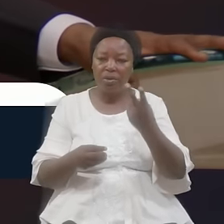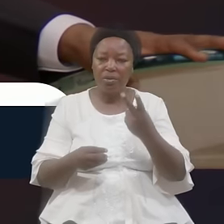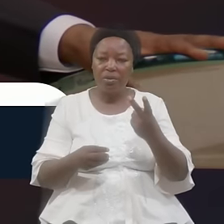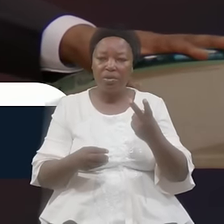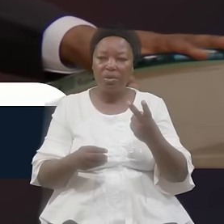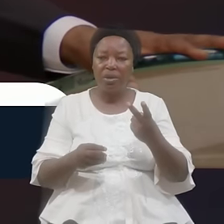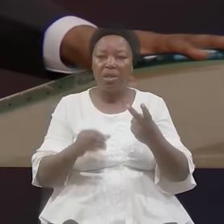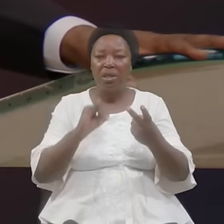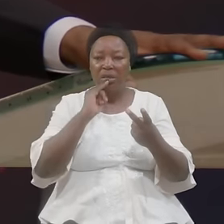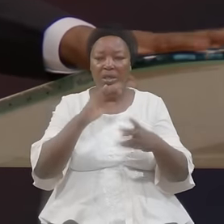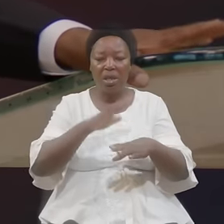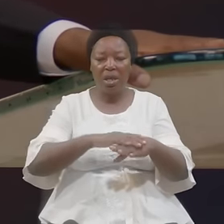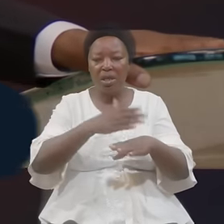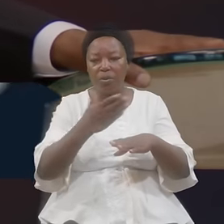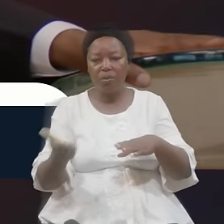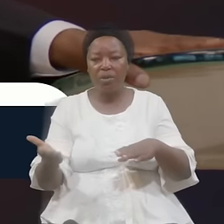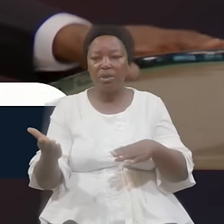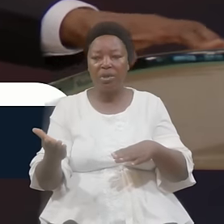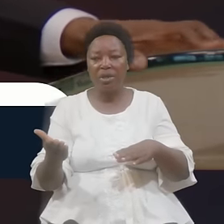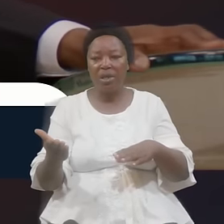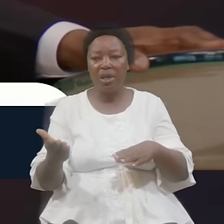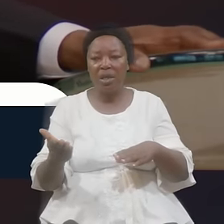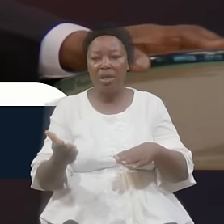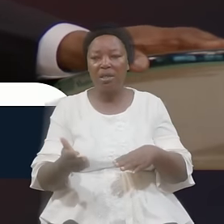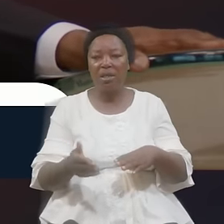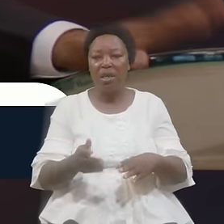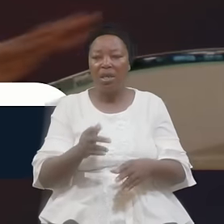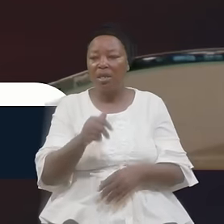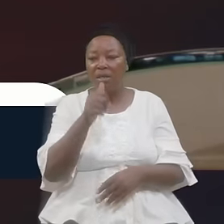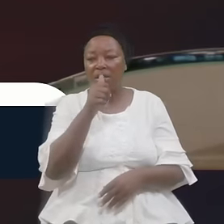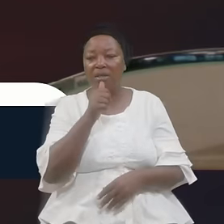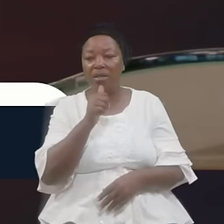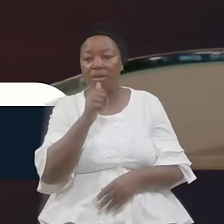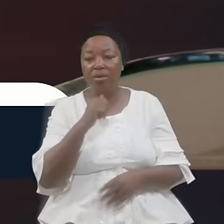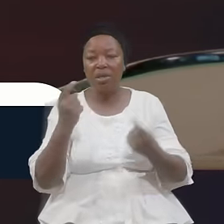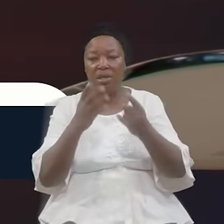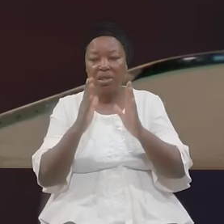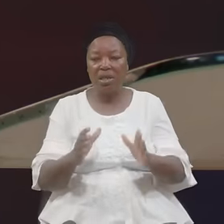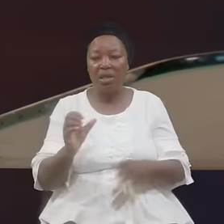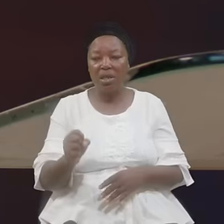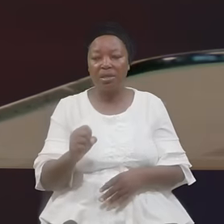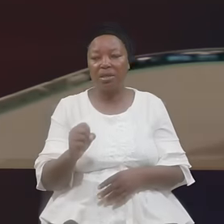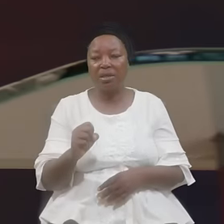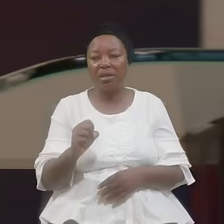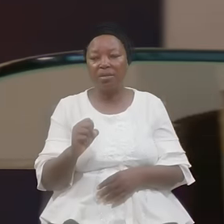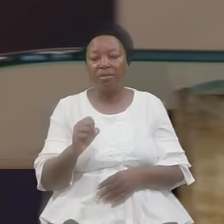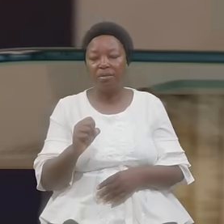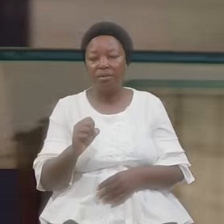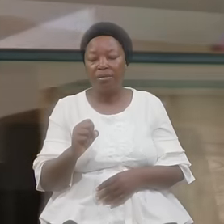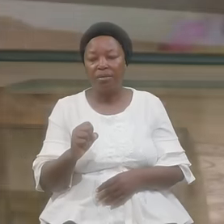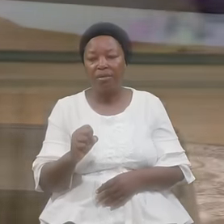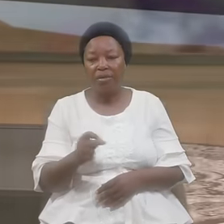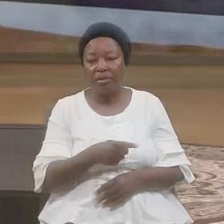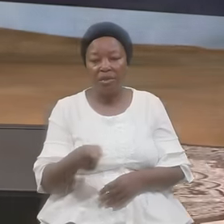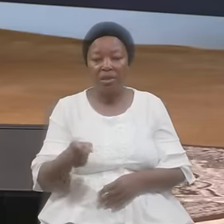Exposing Concealed Sinners There are Sinners Who are